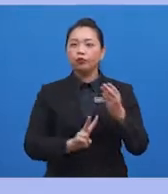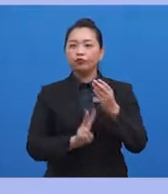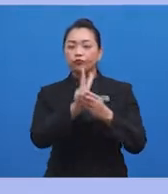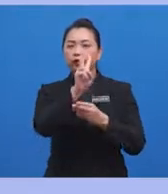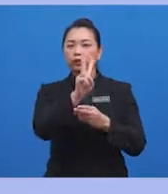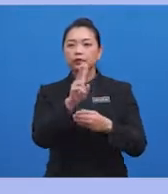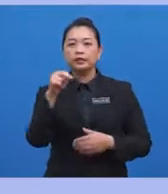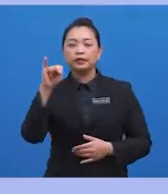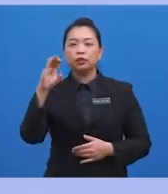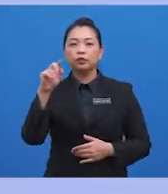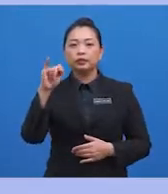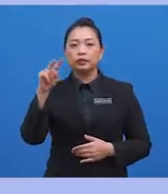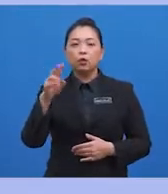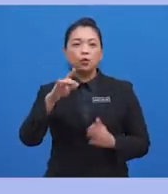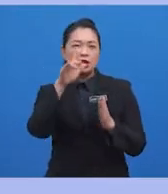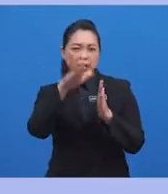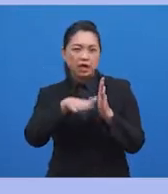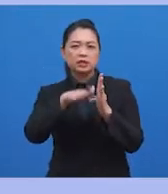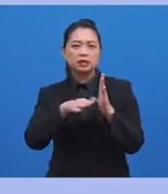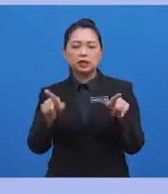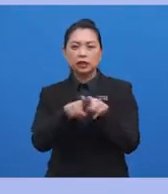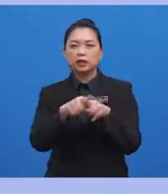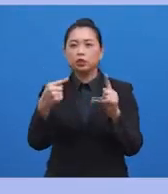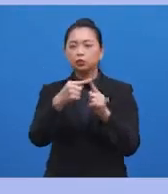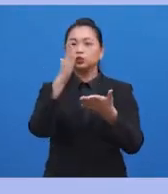to have stopped smoking than those who did not.